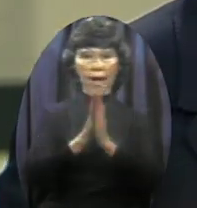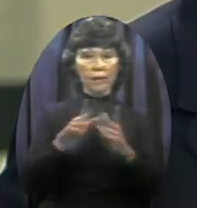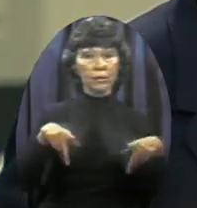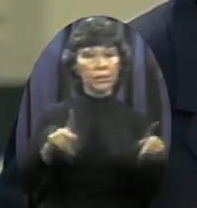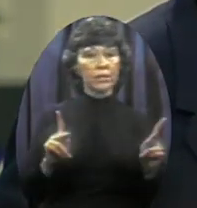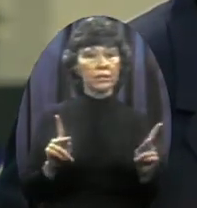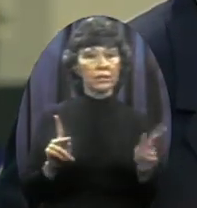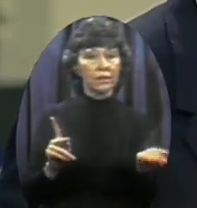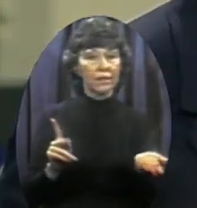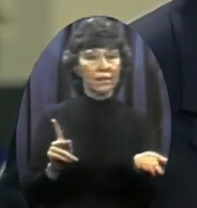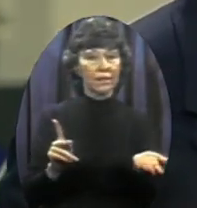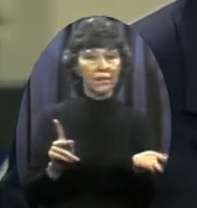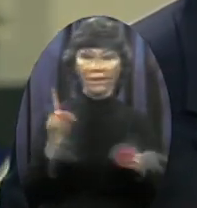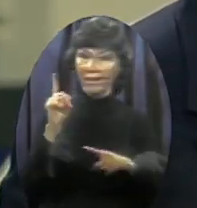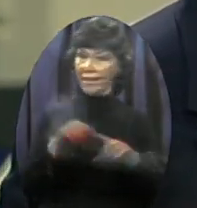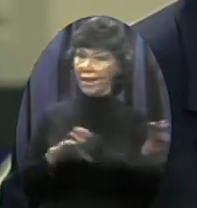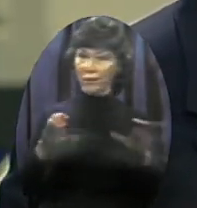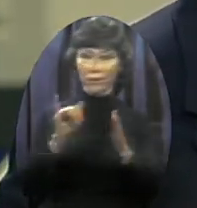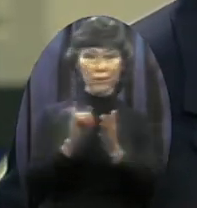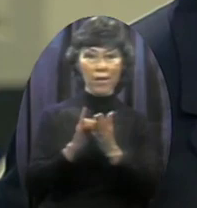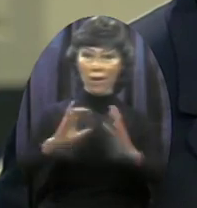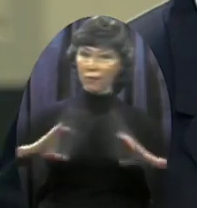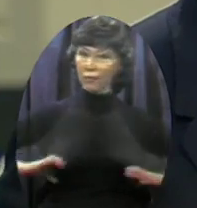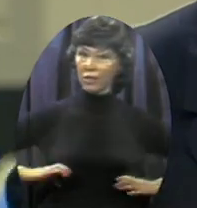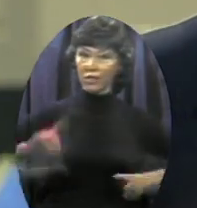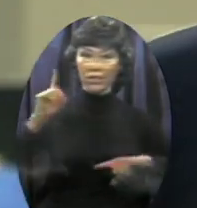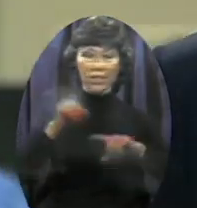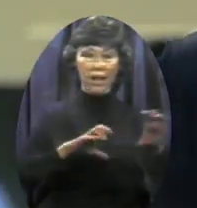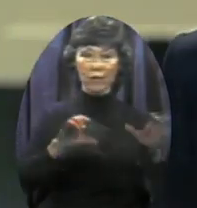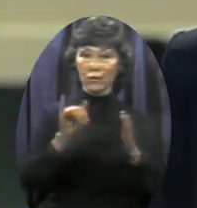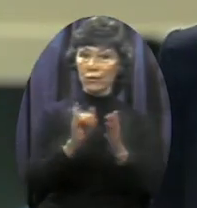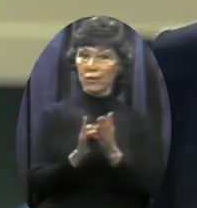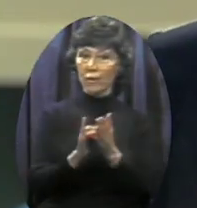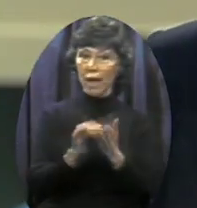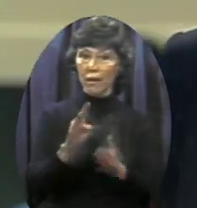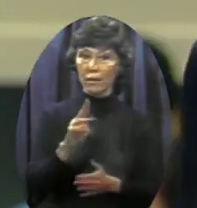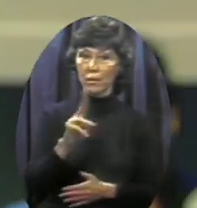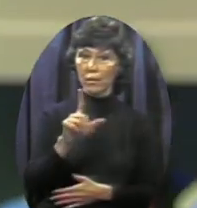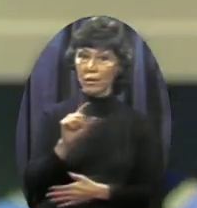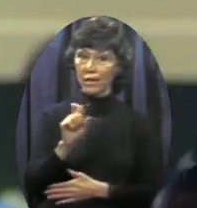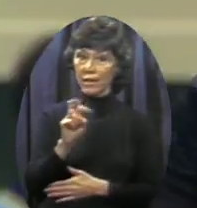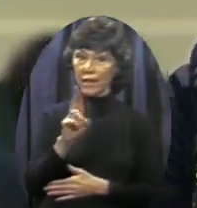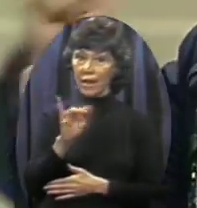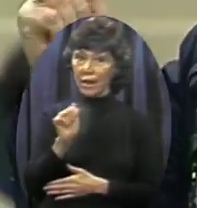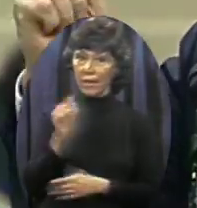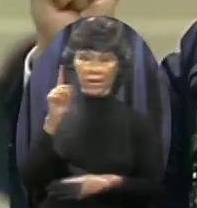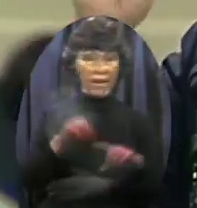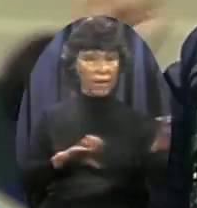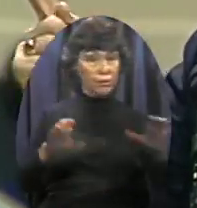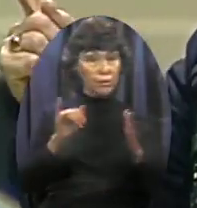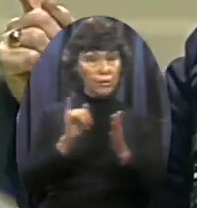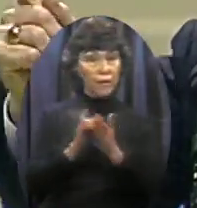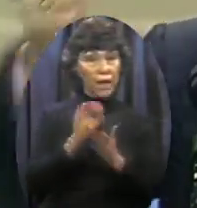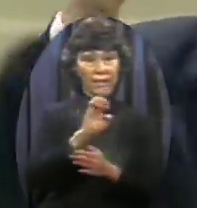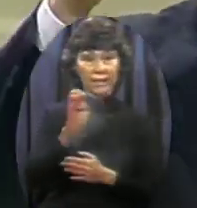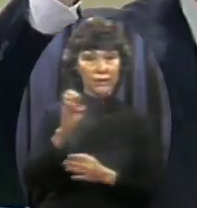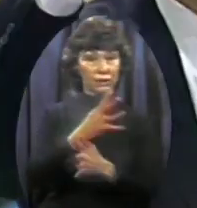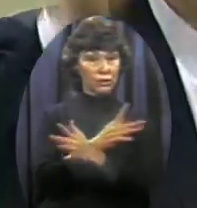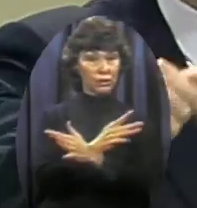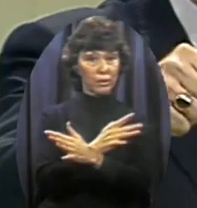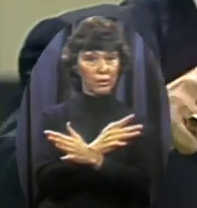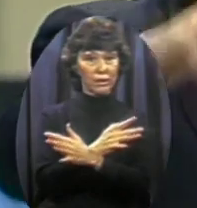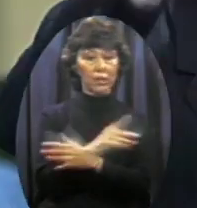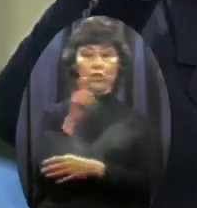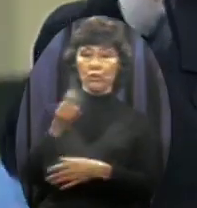Russia You can't do that in Bulgaria In Czechoslovakia Eastern Germany You get permission to travel